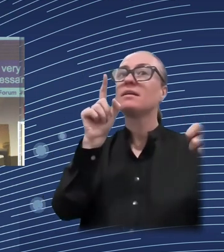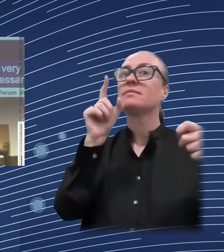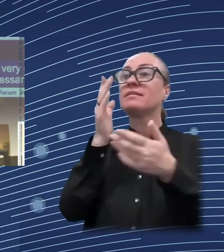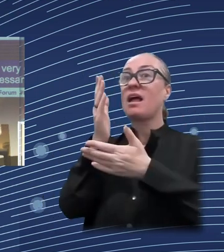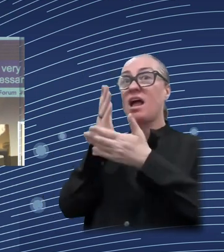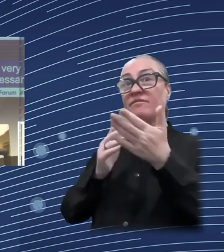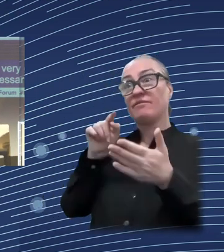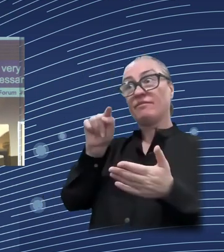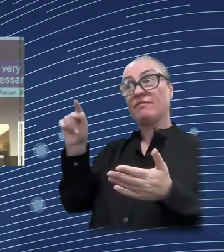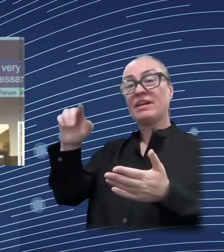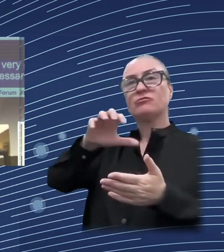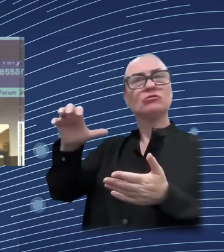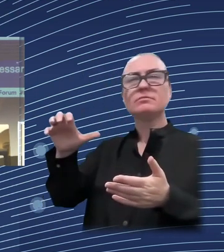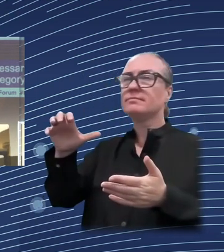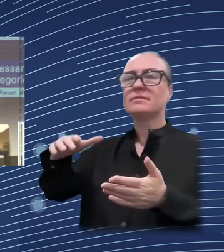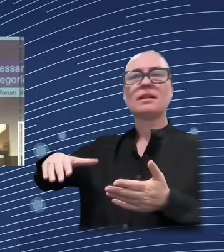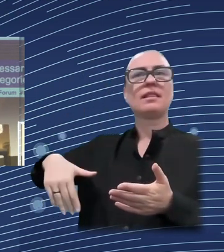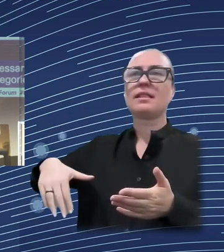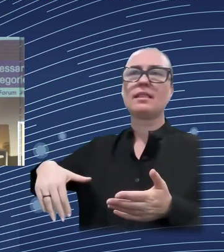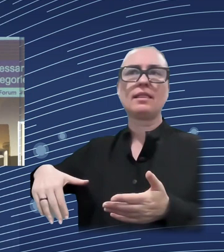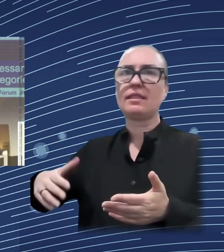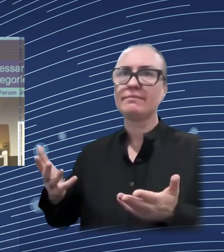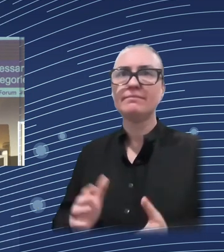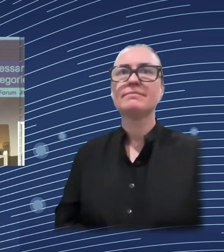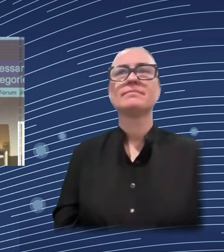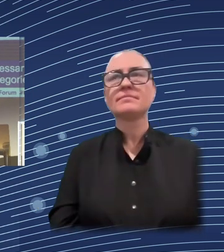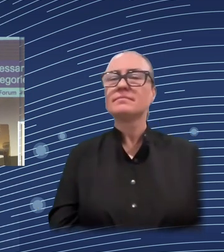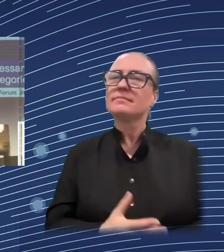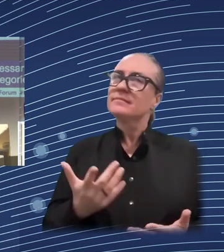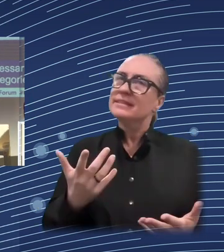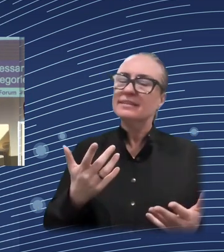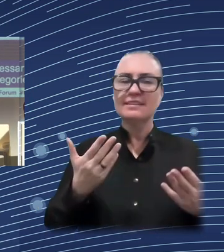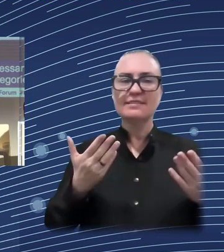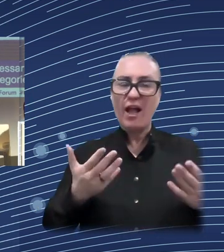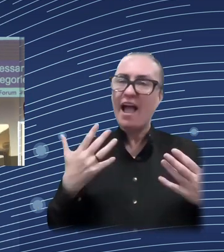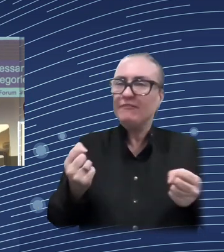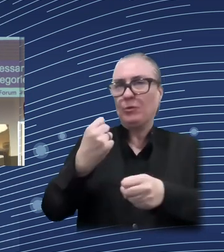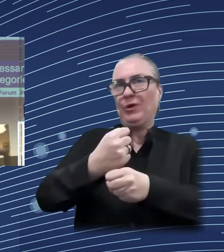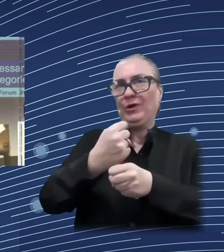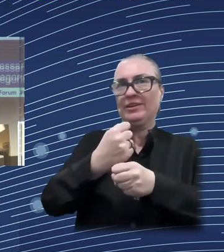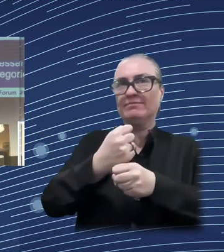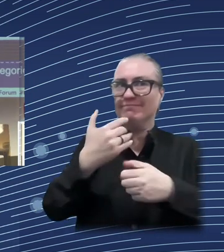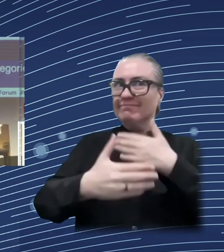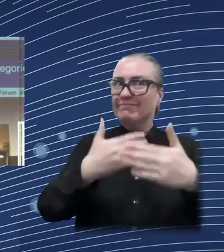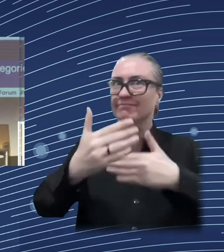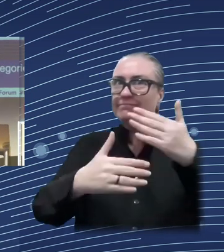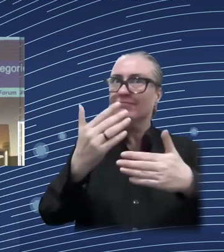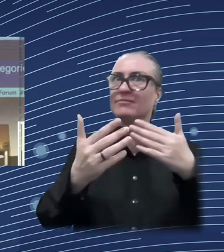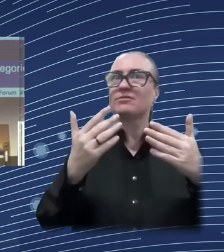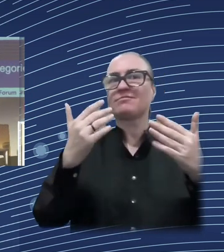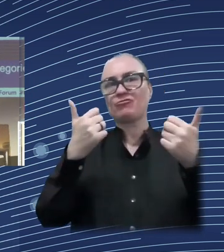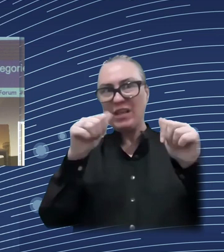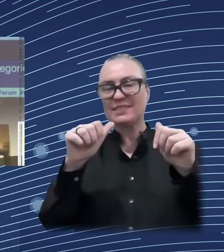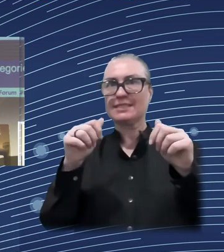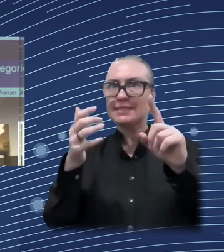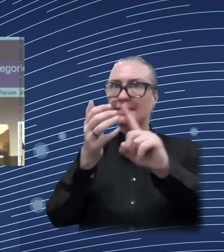missing a specific category of income. On the other hand, administrative data compared to survey